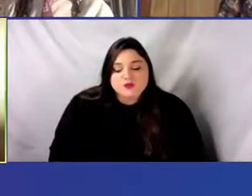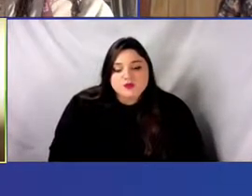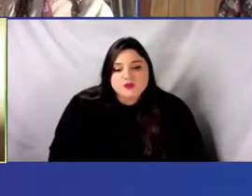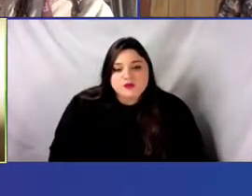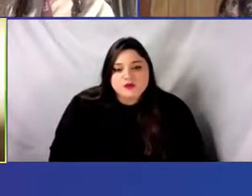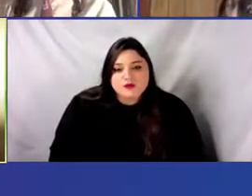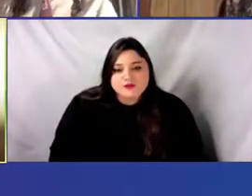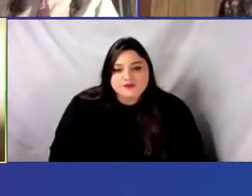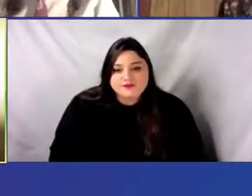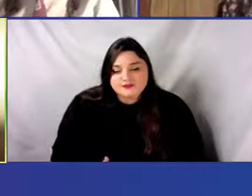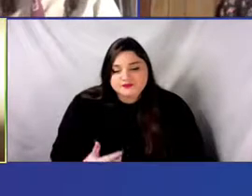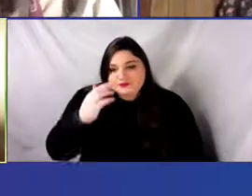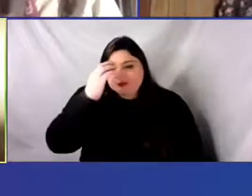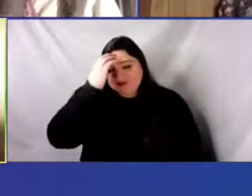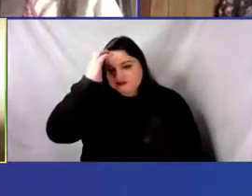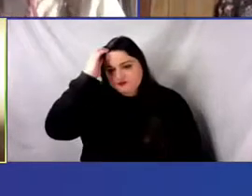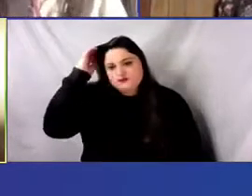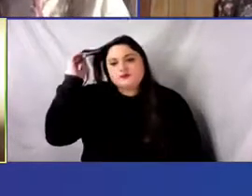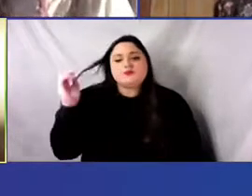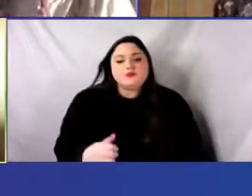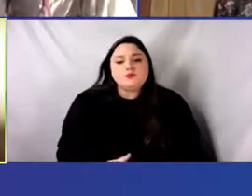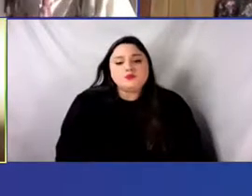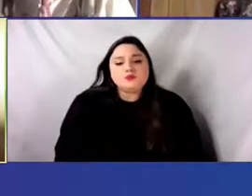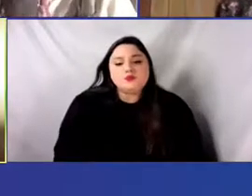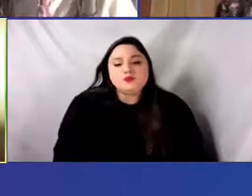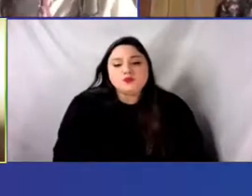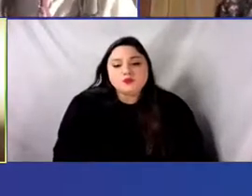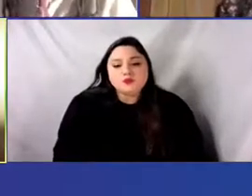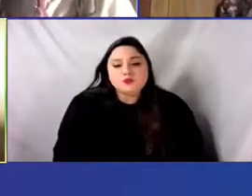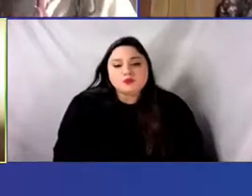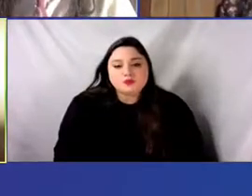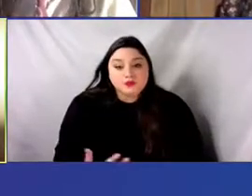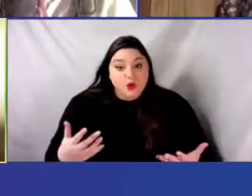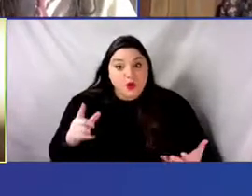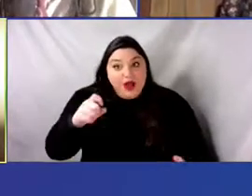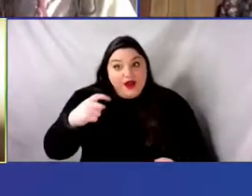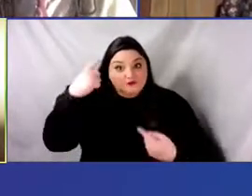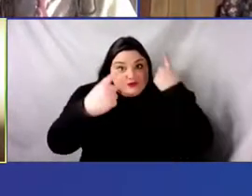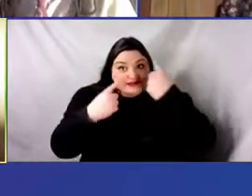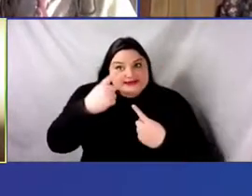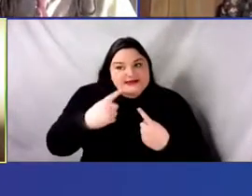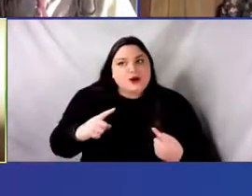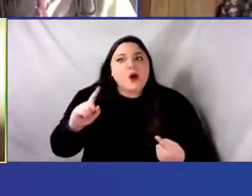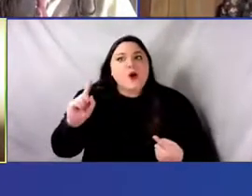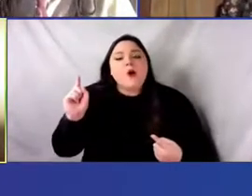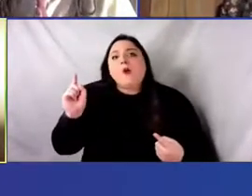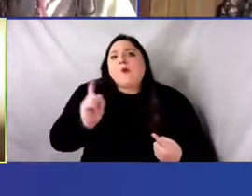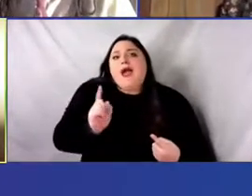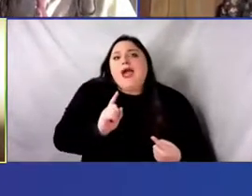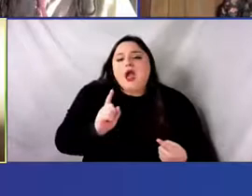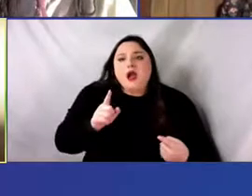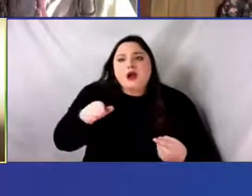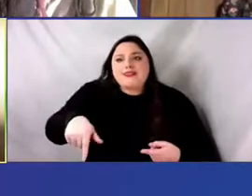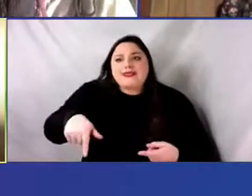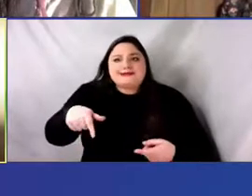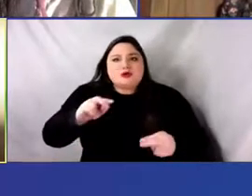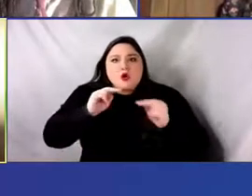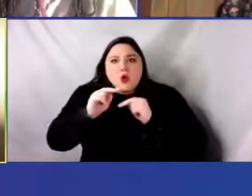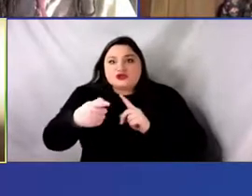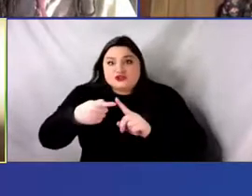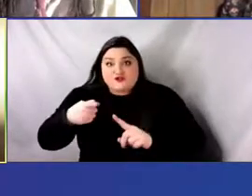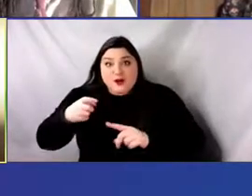within museums, laundering, or just, uh, shady or sinister characters